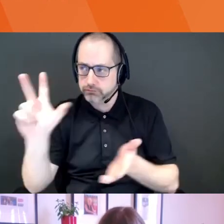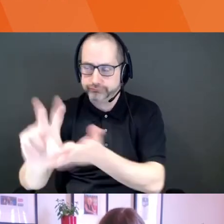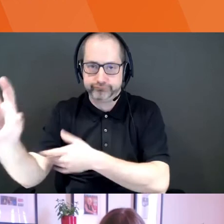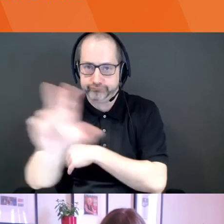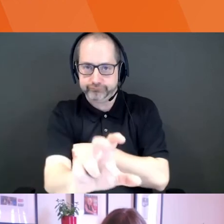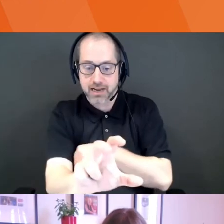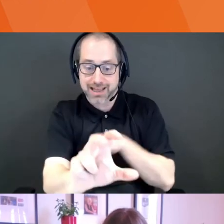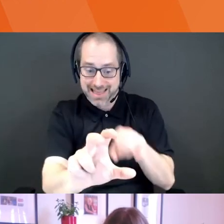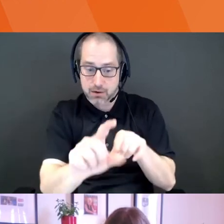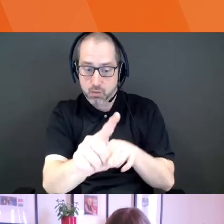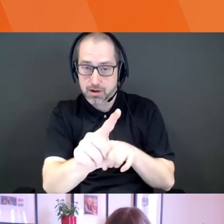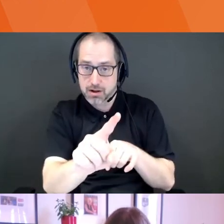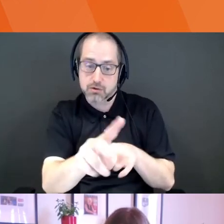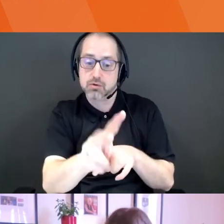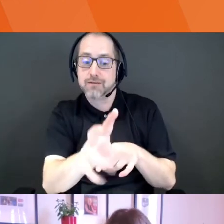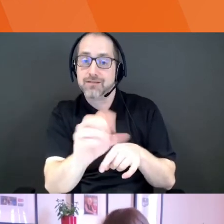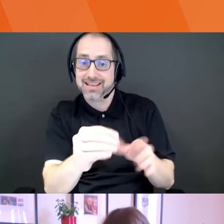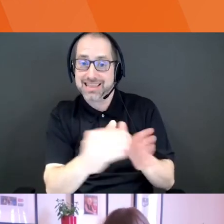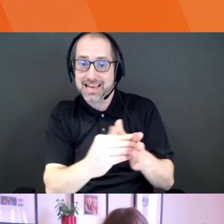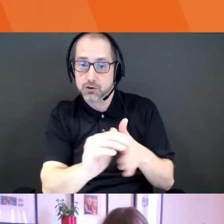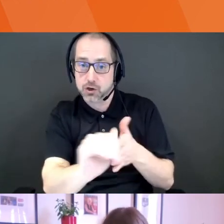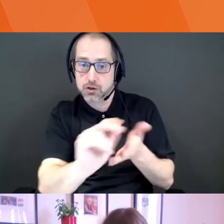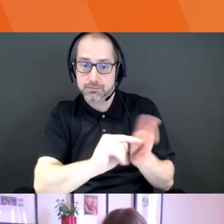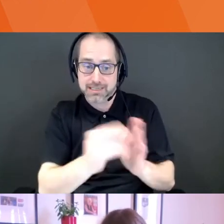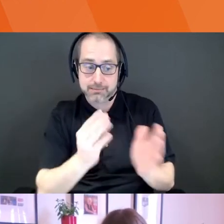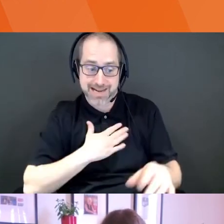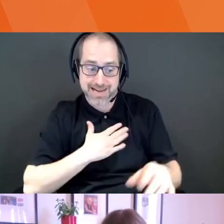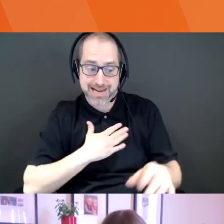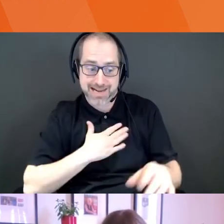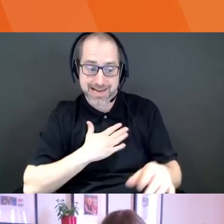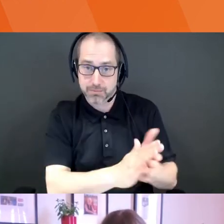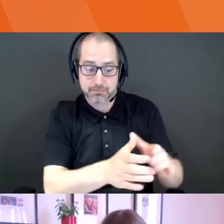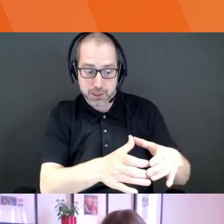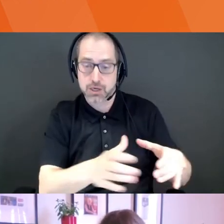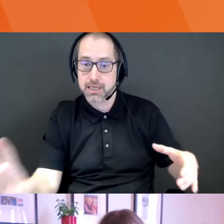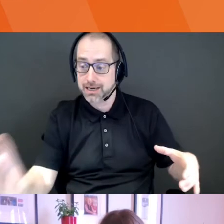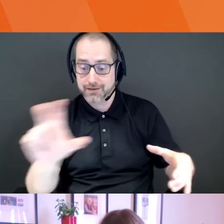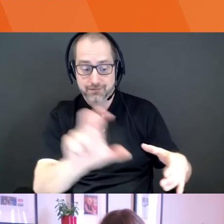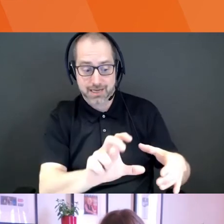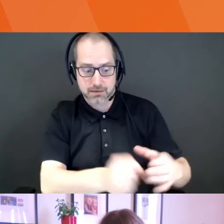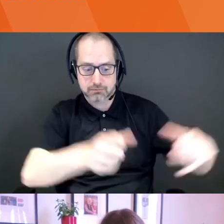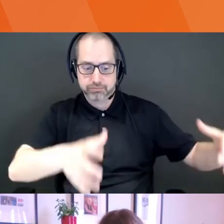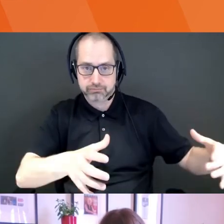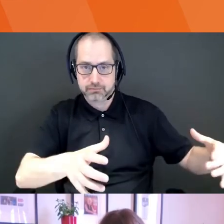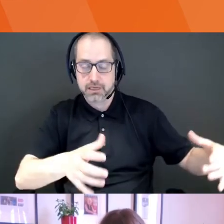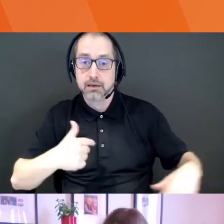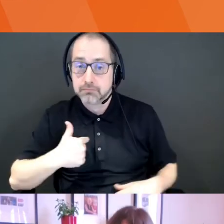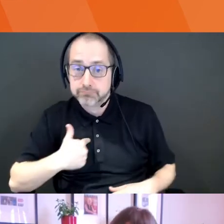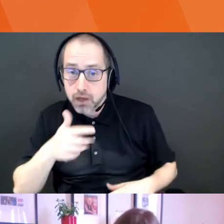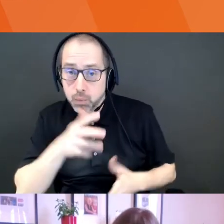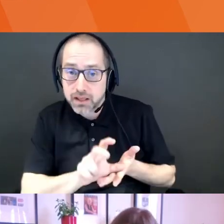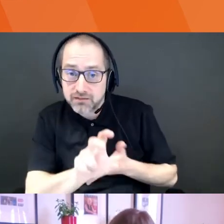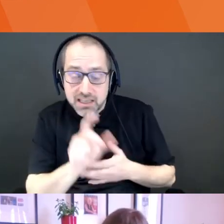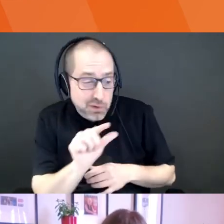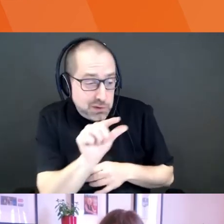is going to take your company from here to here. I'm not interested in companies that are going to make a little bit of revenue. Um, and, and, and,